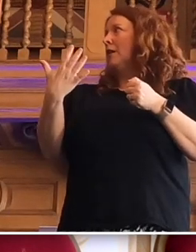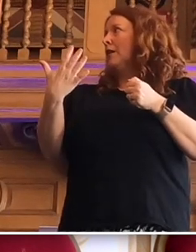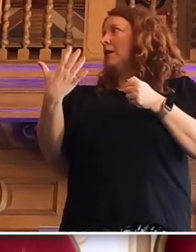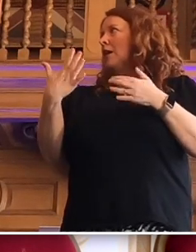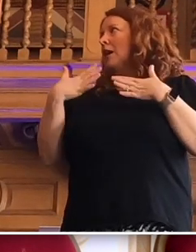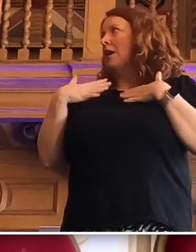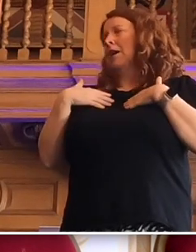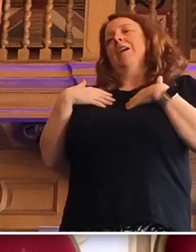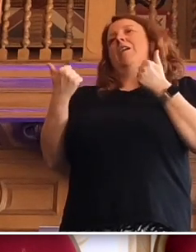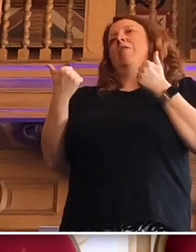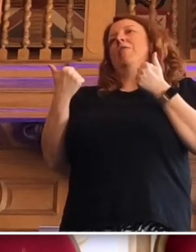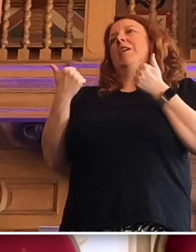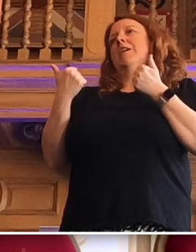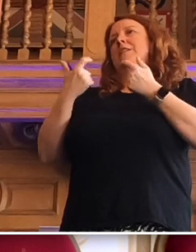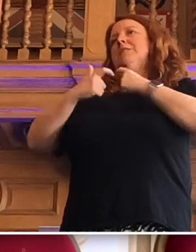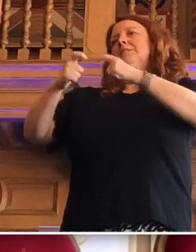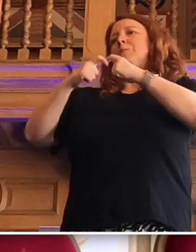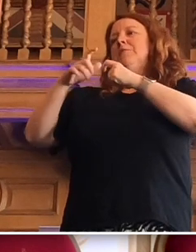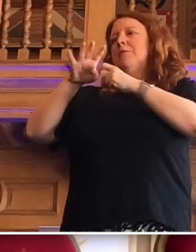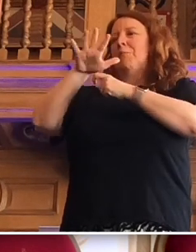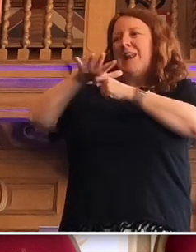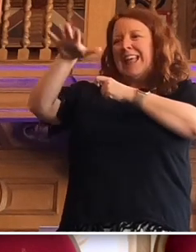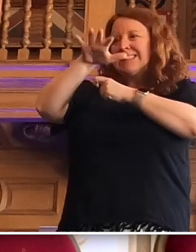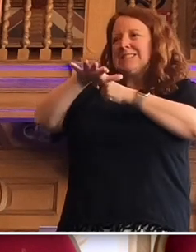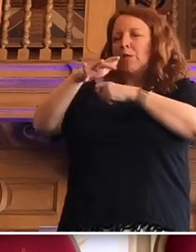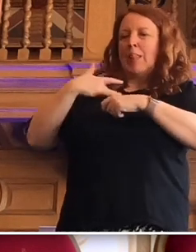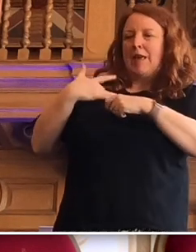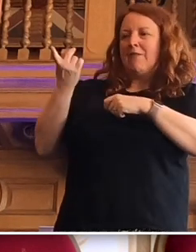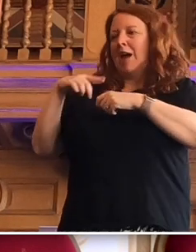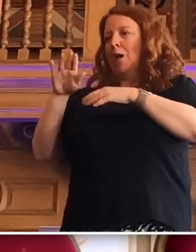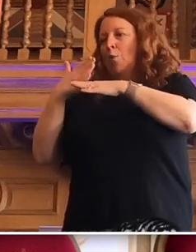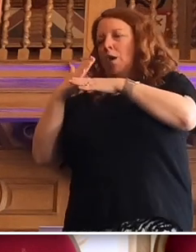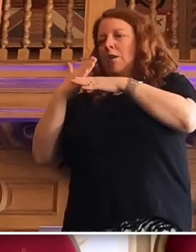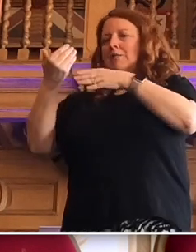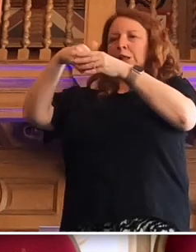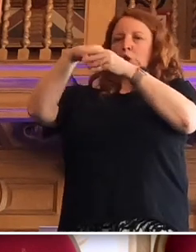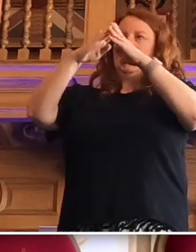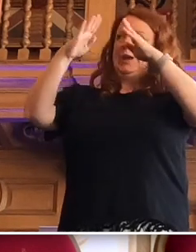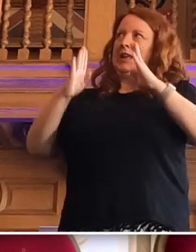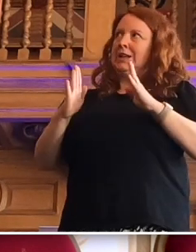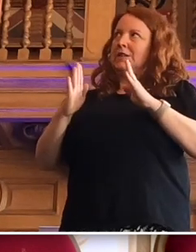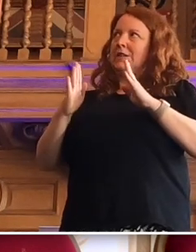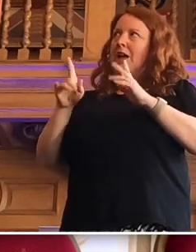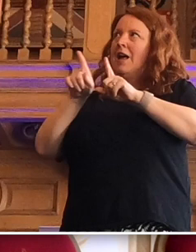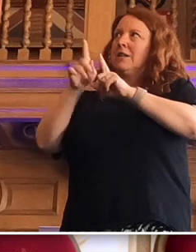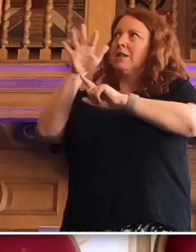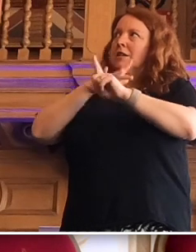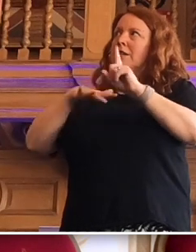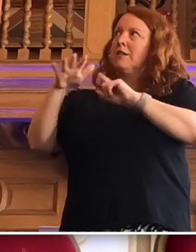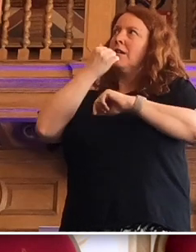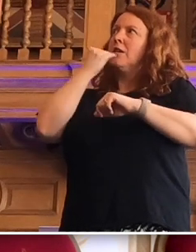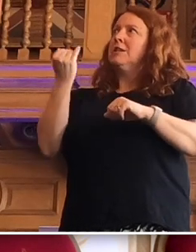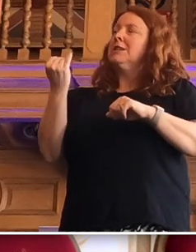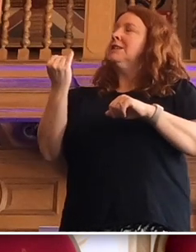sustainable places in which to live and work, which includes housing, of course, and environment. And number